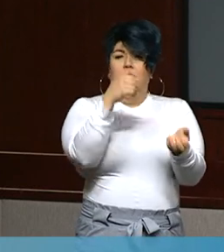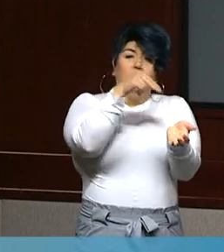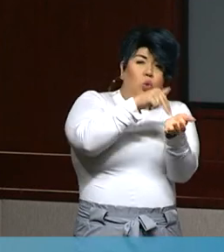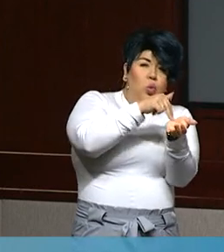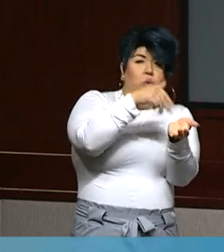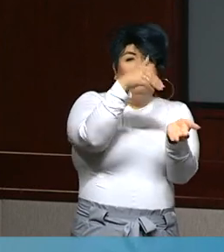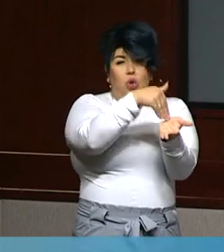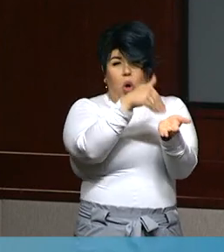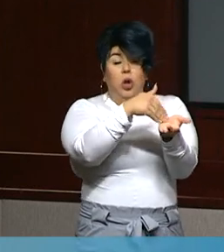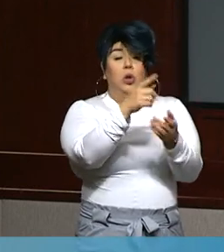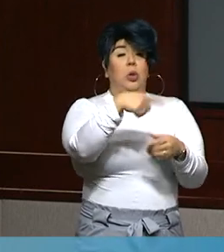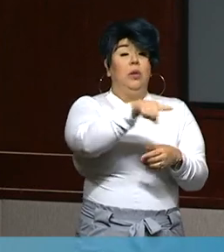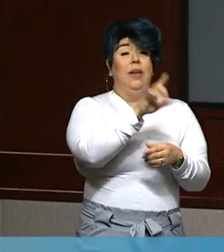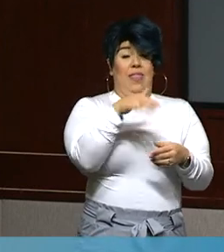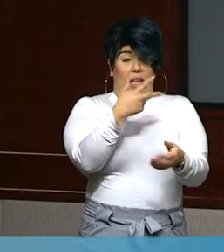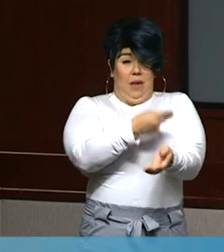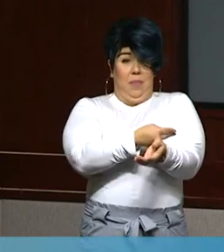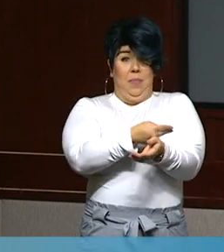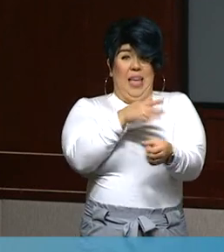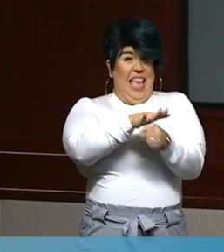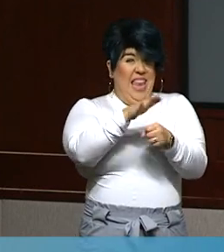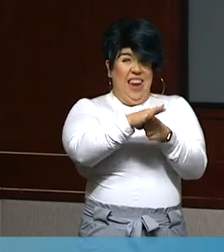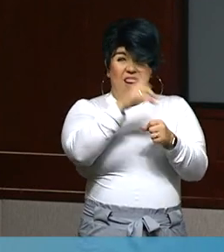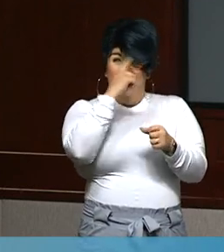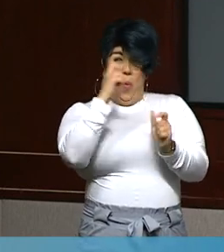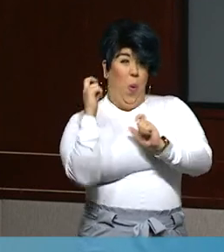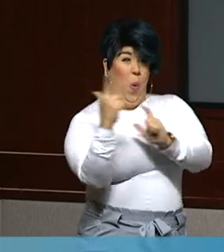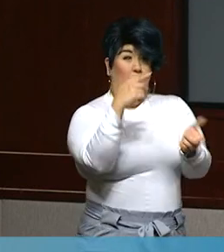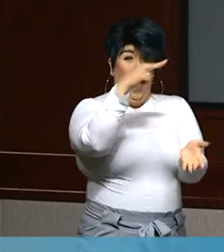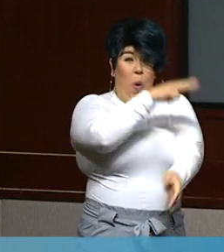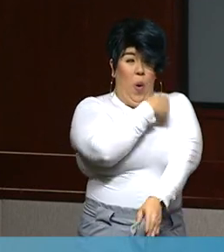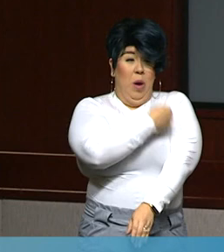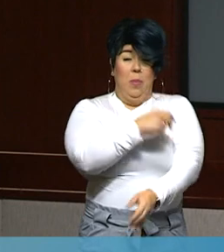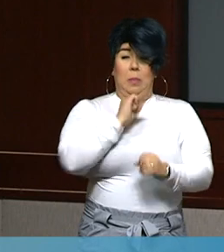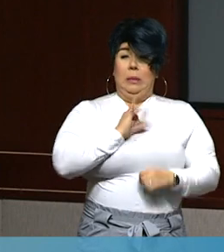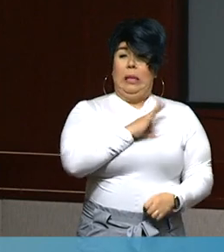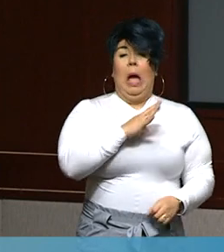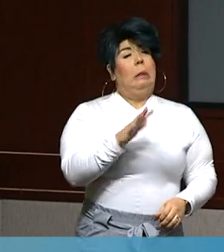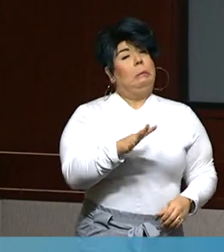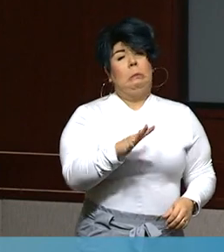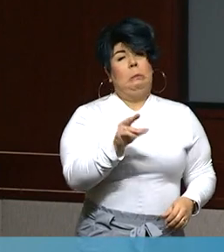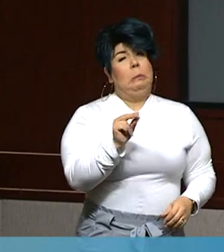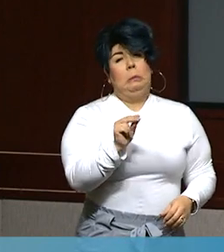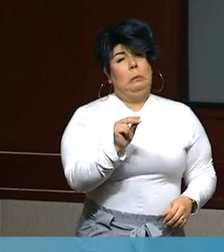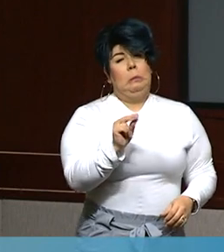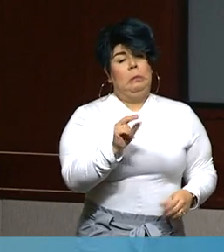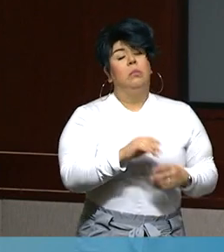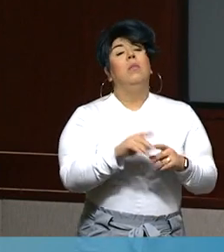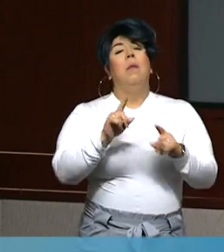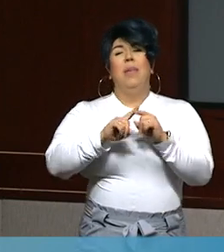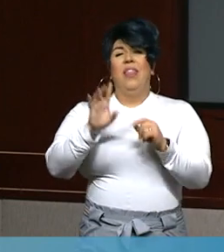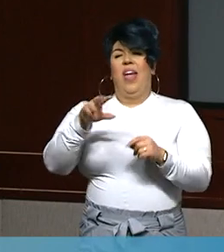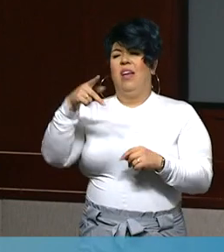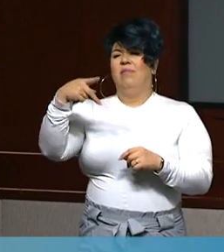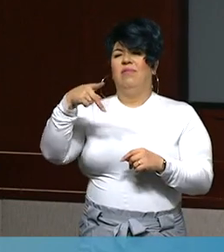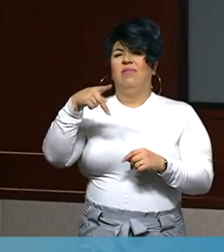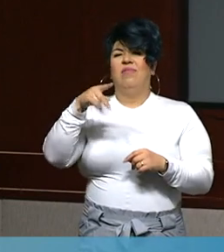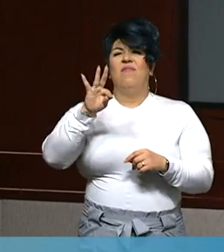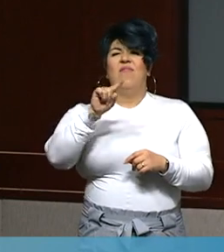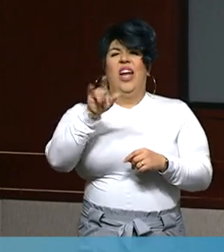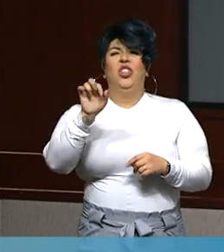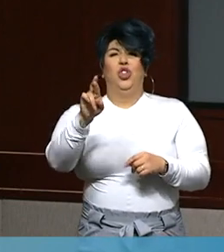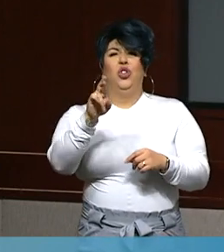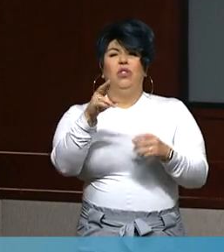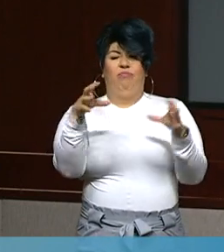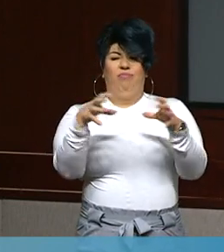be enough to vaccinate all of our hospital healthcare workers. The preliminary allocation of Pfizer vaccine is anticipated to be